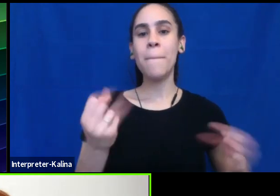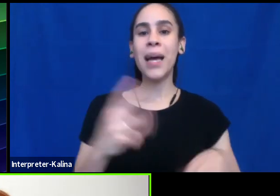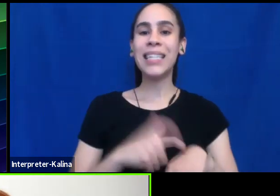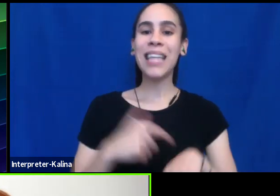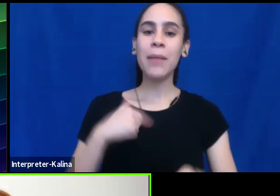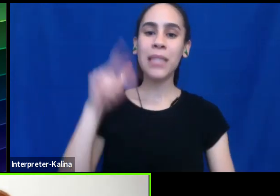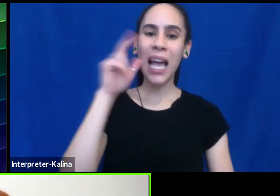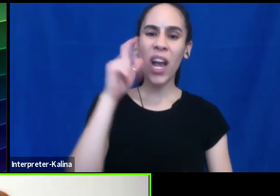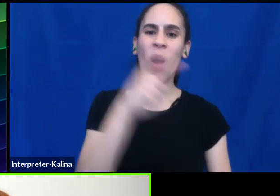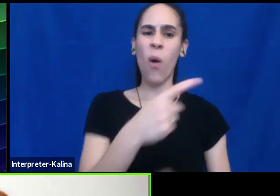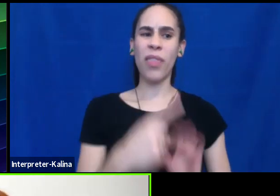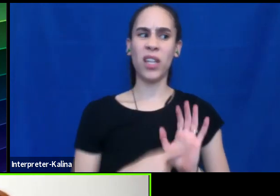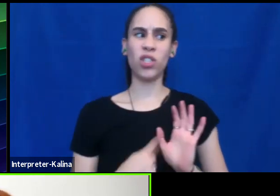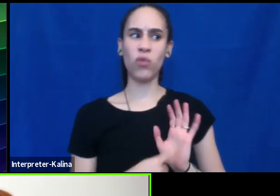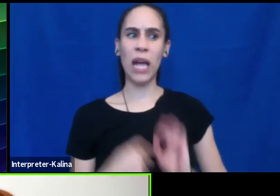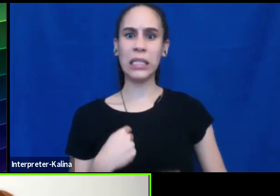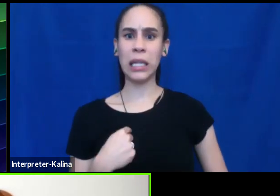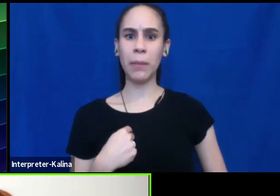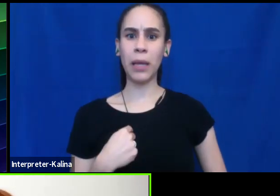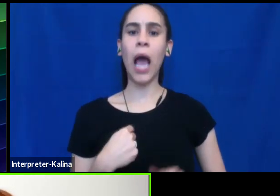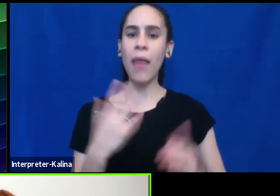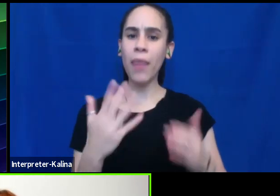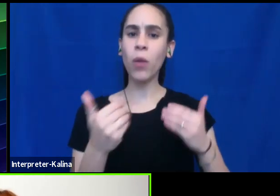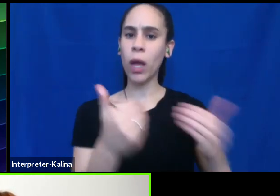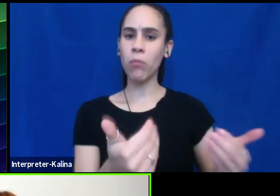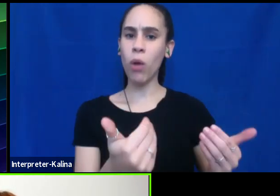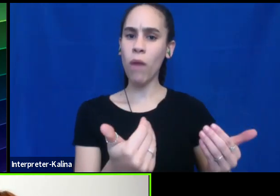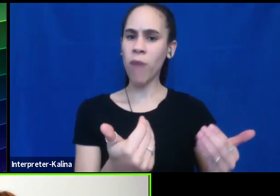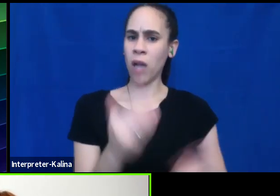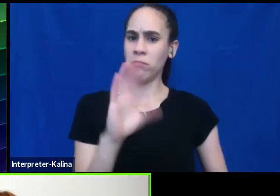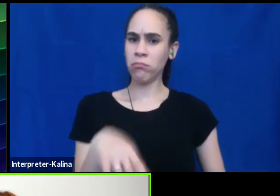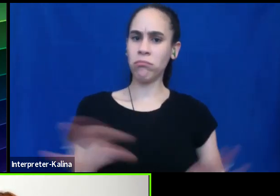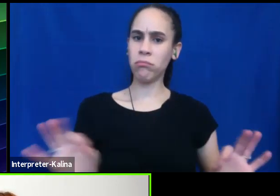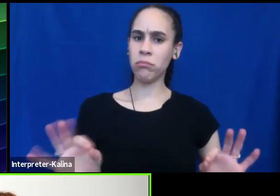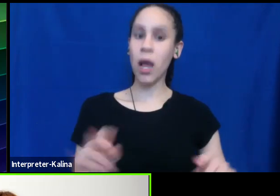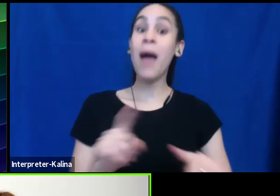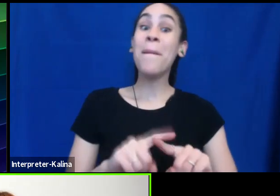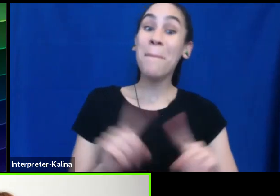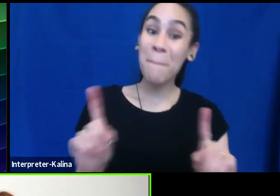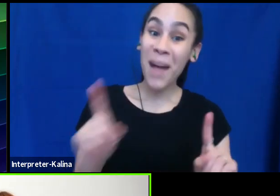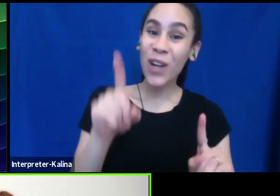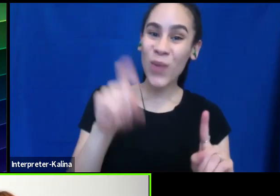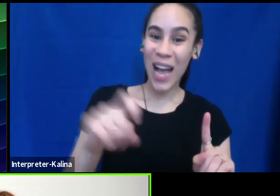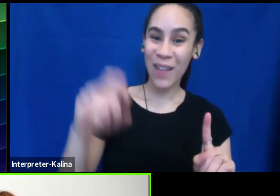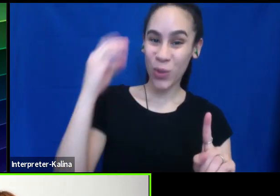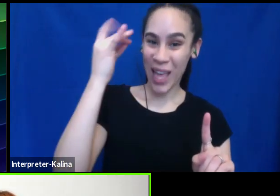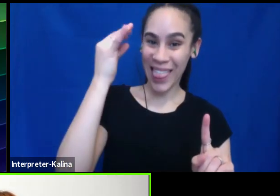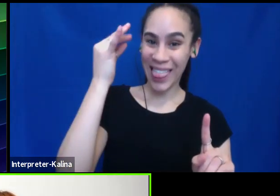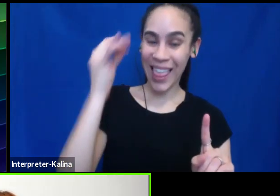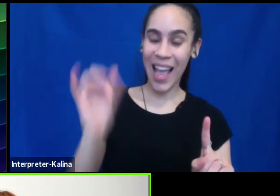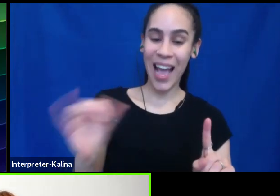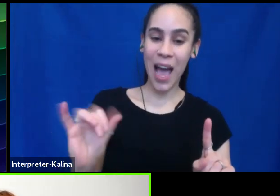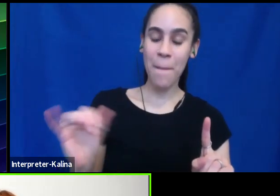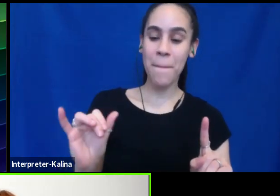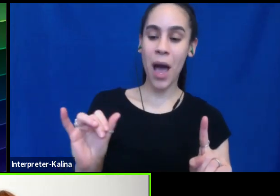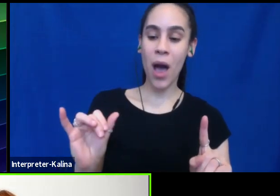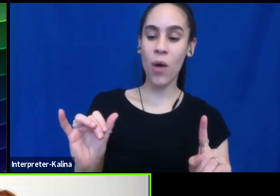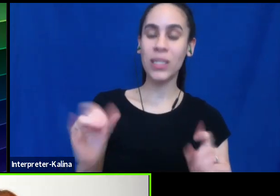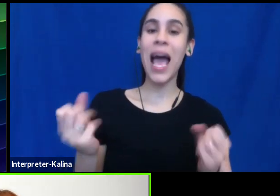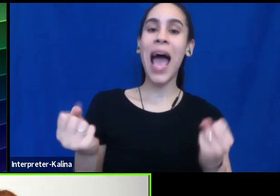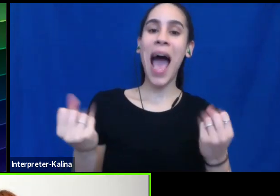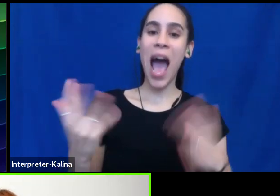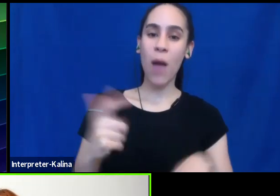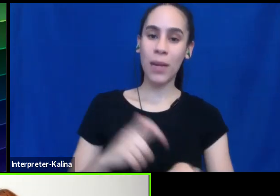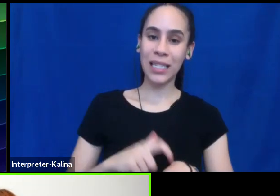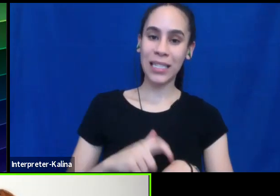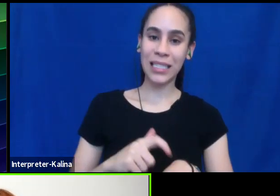um, and, and then we moved on. It's not a big deal, but you have to also think about how many times a day